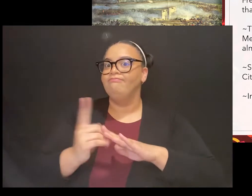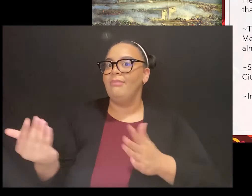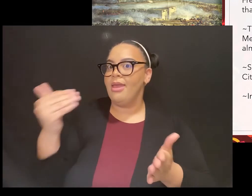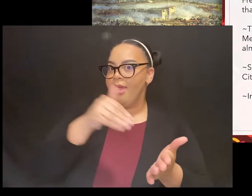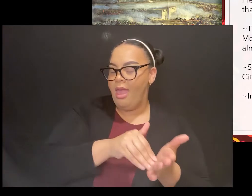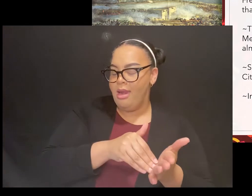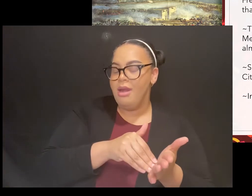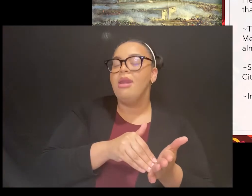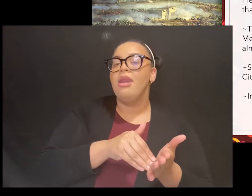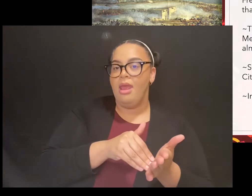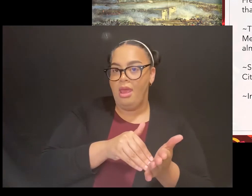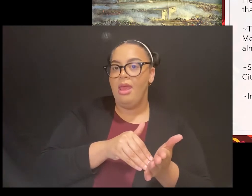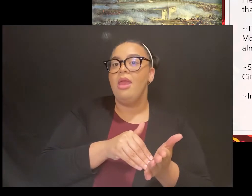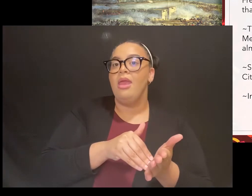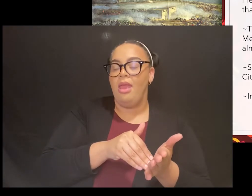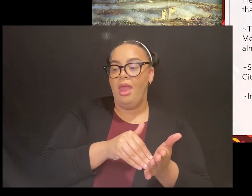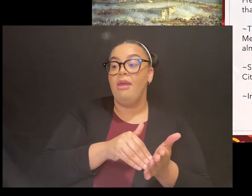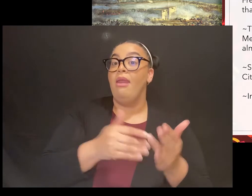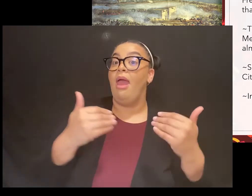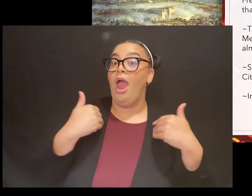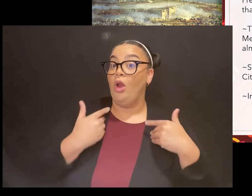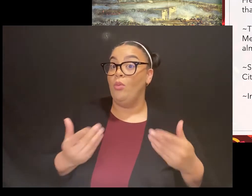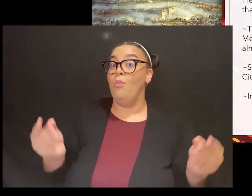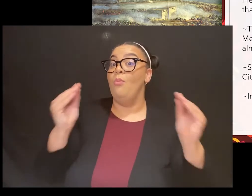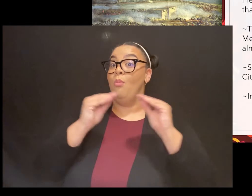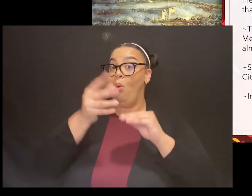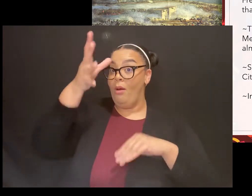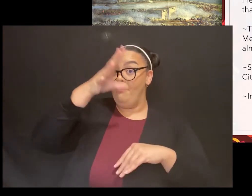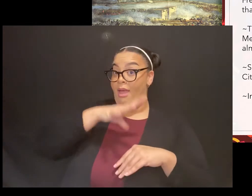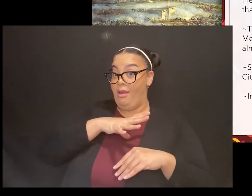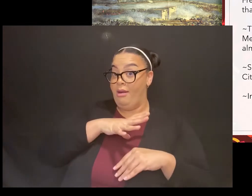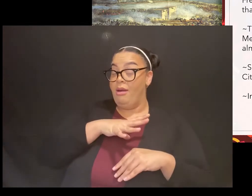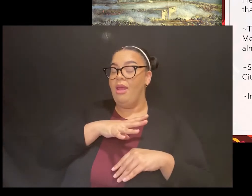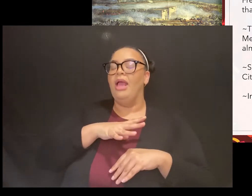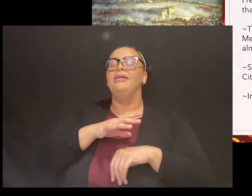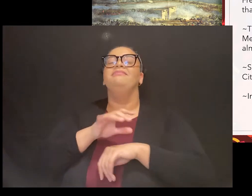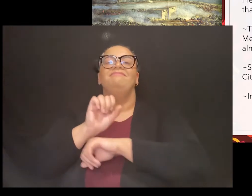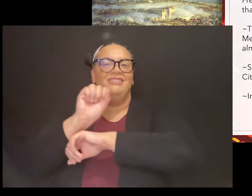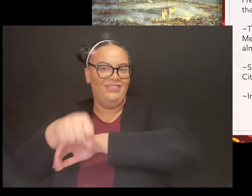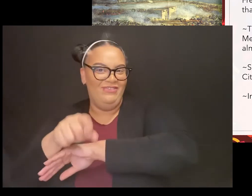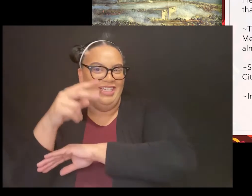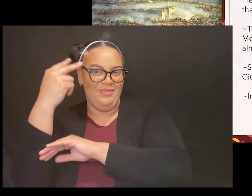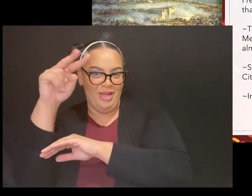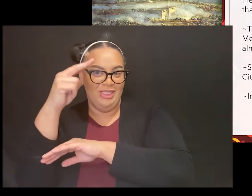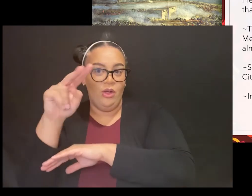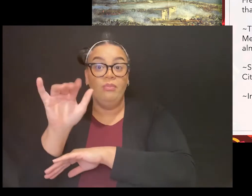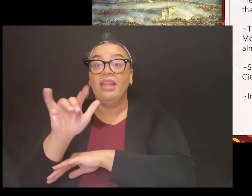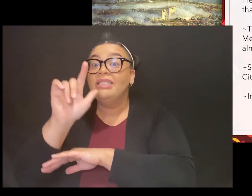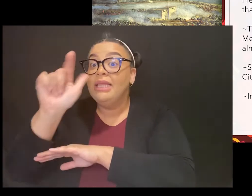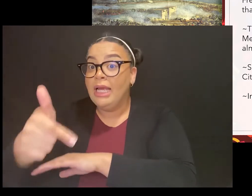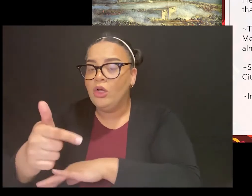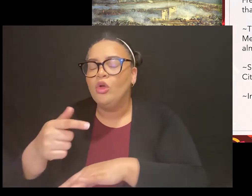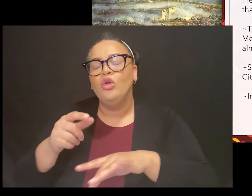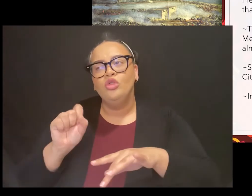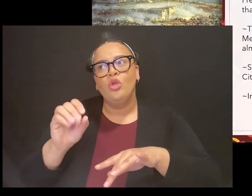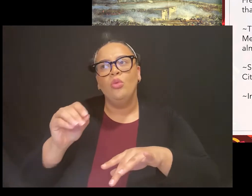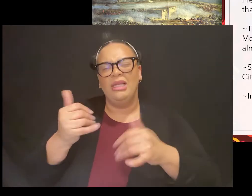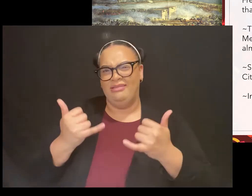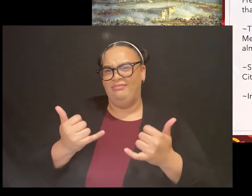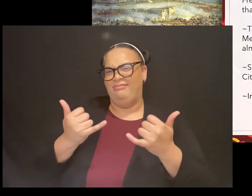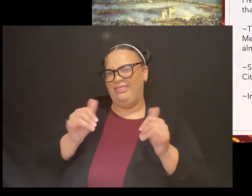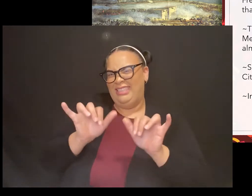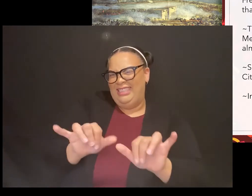defeating Mexico. This is later, but let's stay in the moment. We have a victory. And for